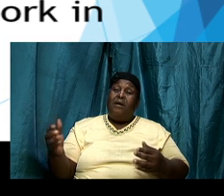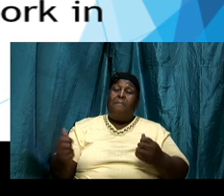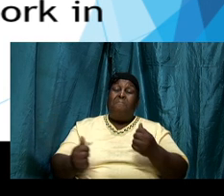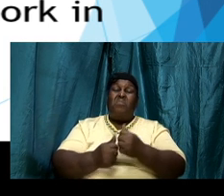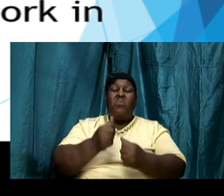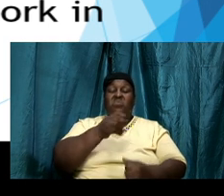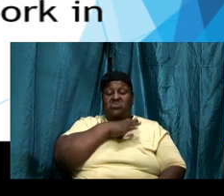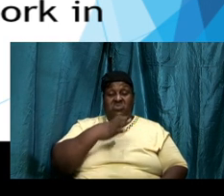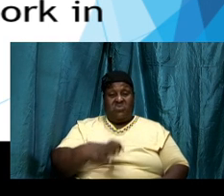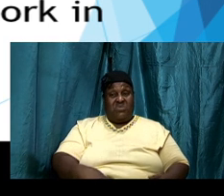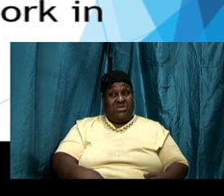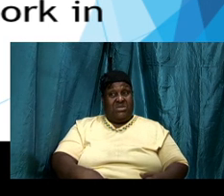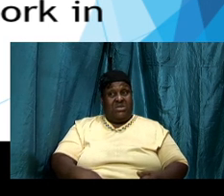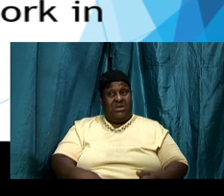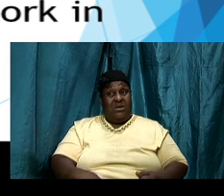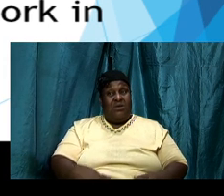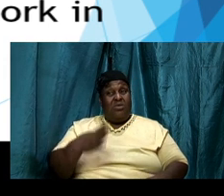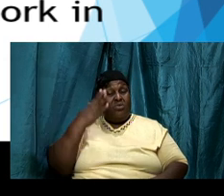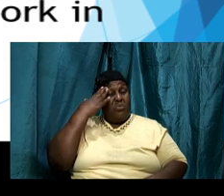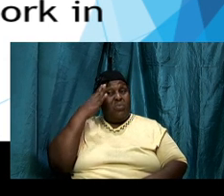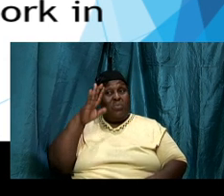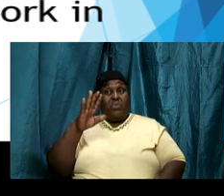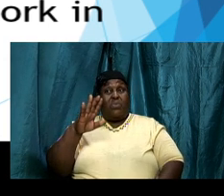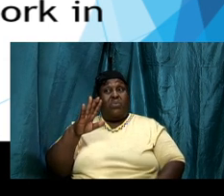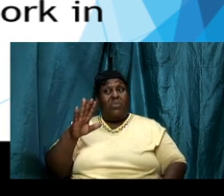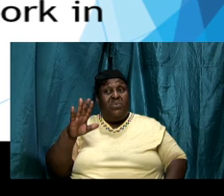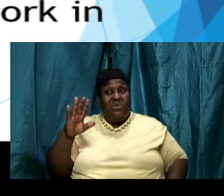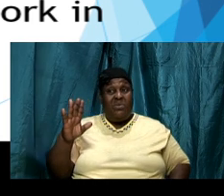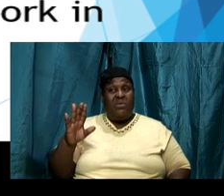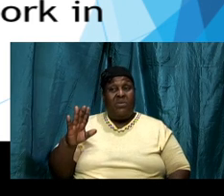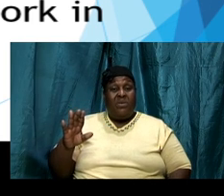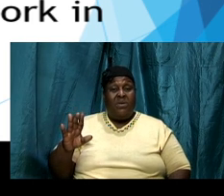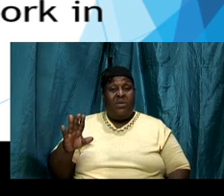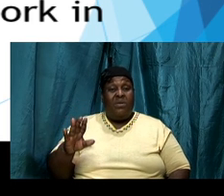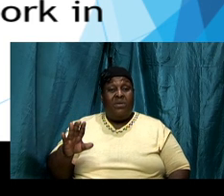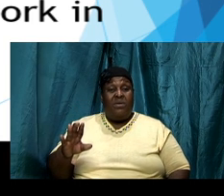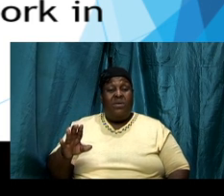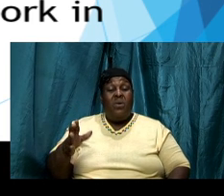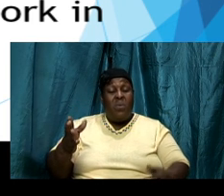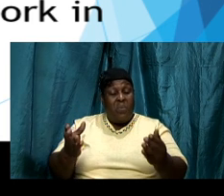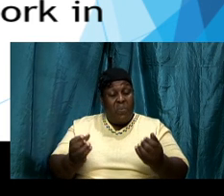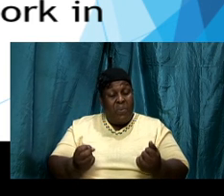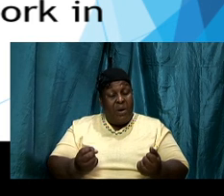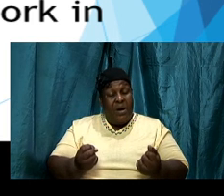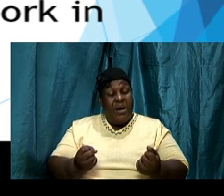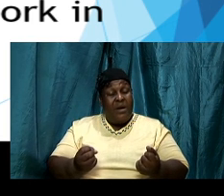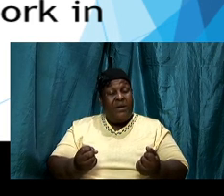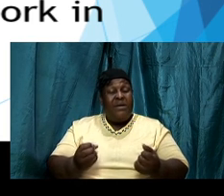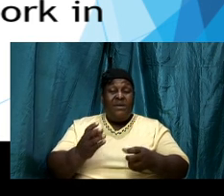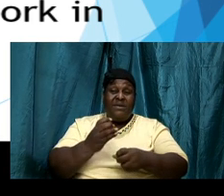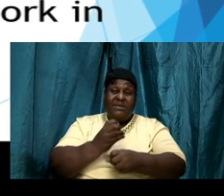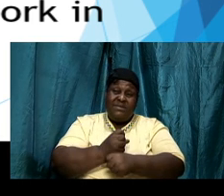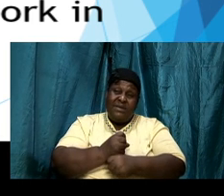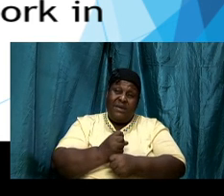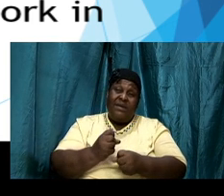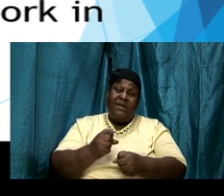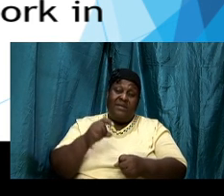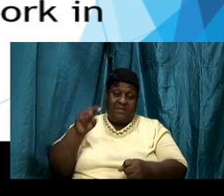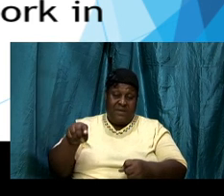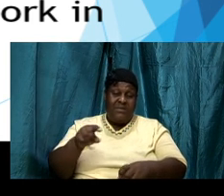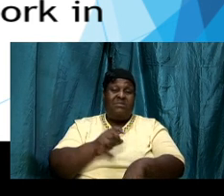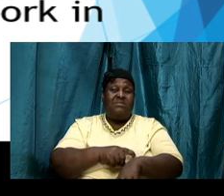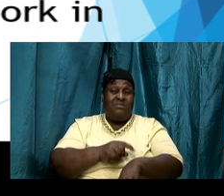Christians are unaware of and I want to take this opportunity